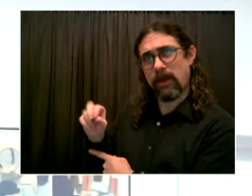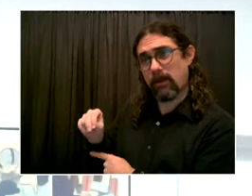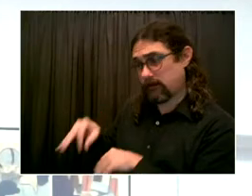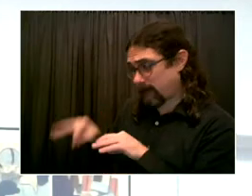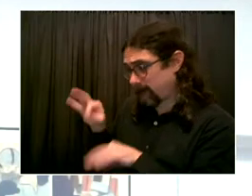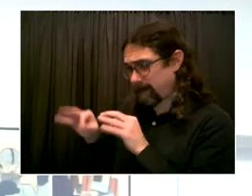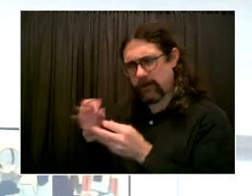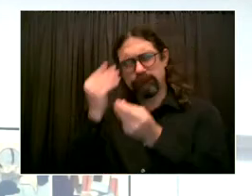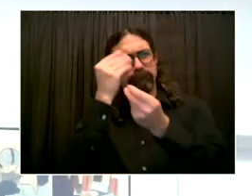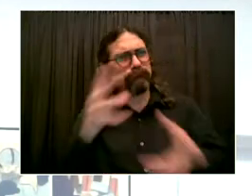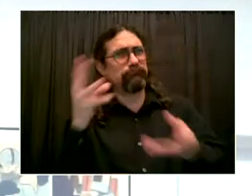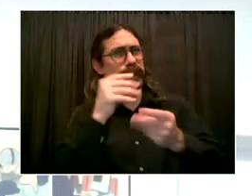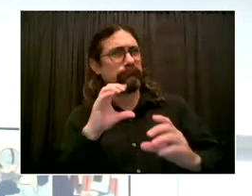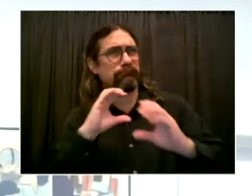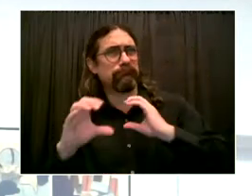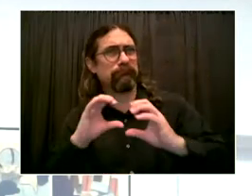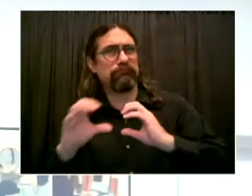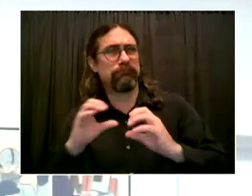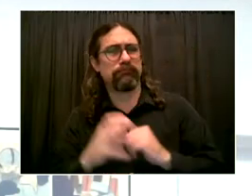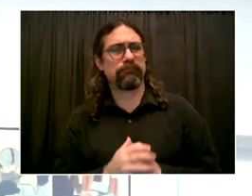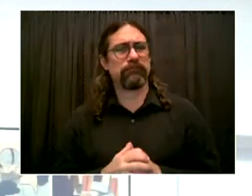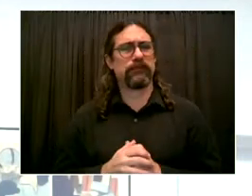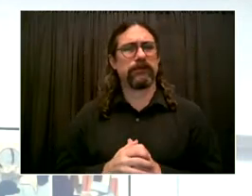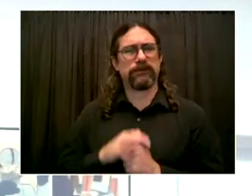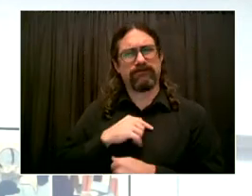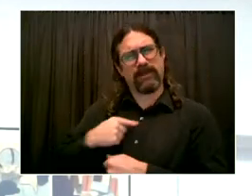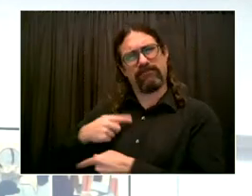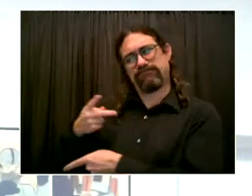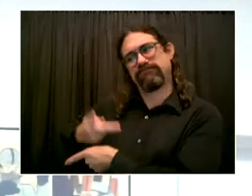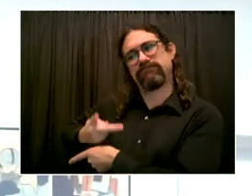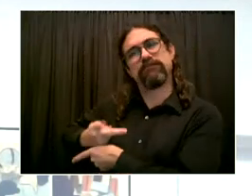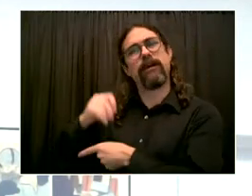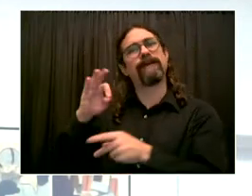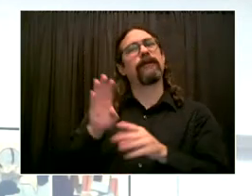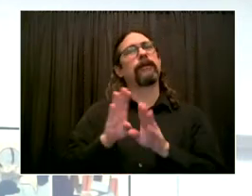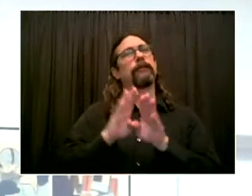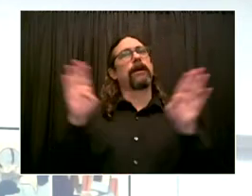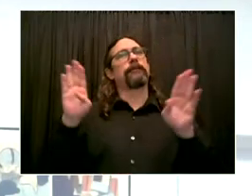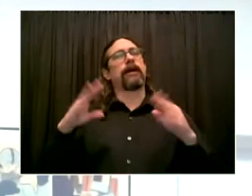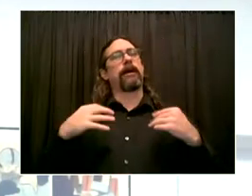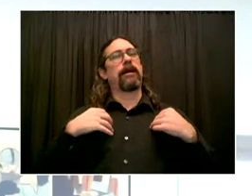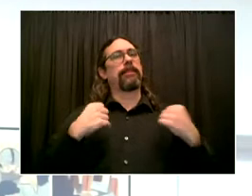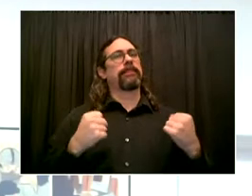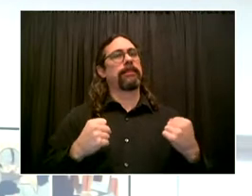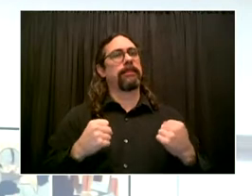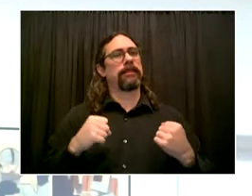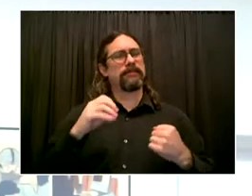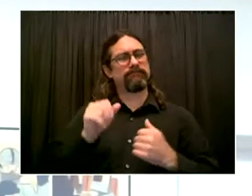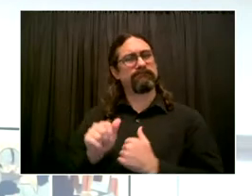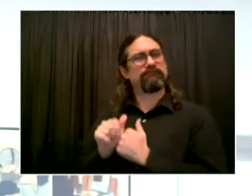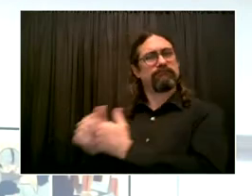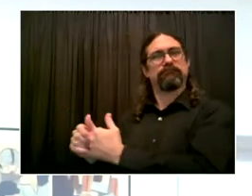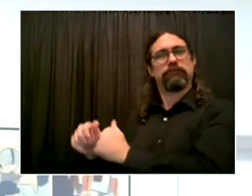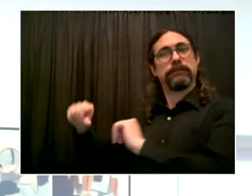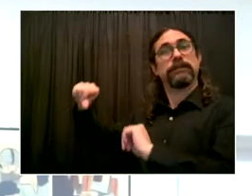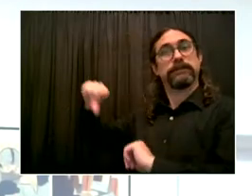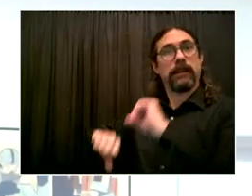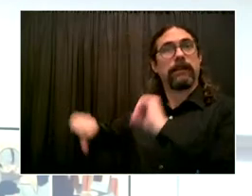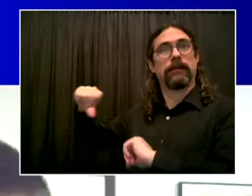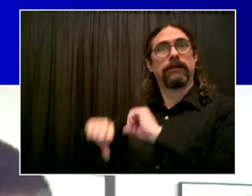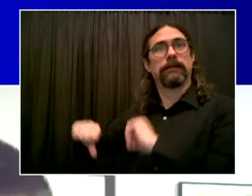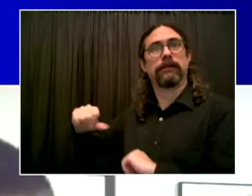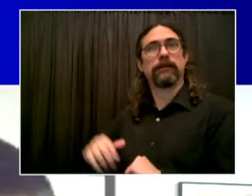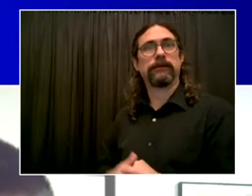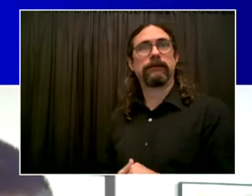then, let's bring to bear our tried and true tools that are already helping us keep COVID-19 at bay. Thank you, sir.